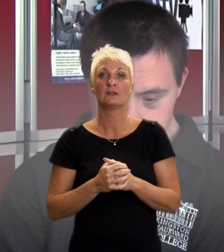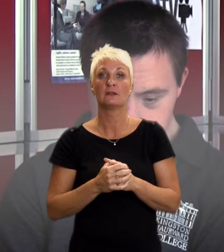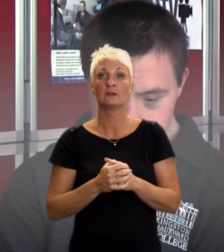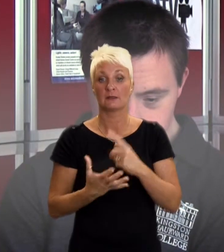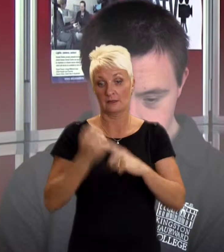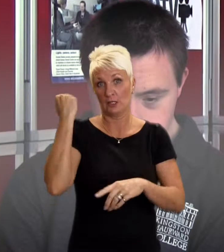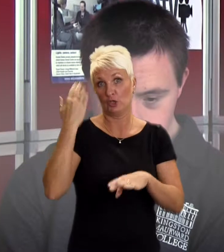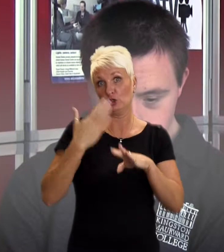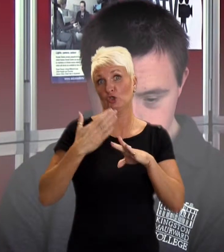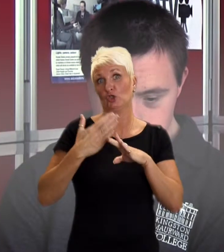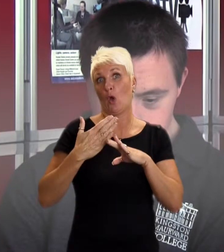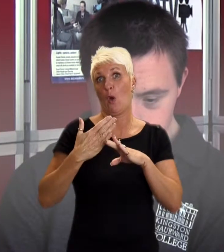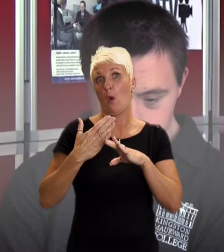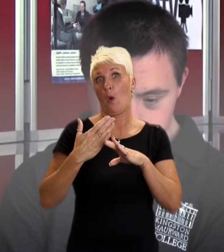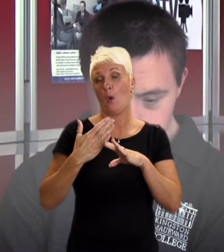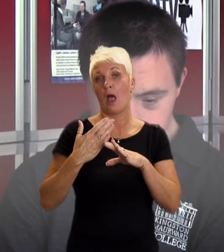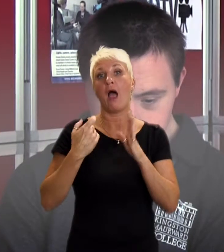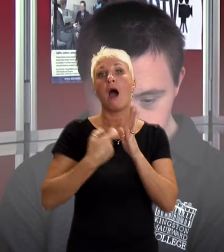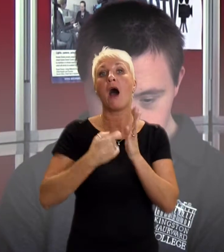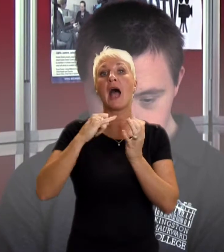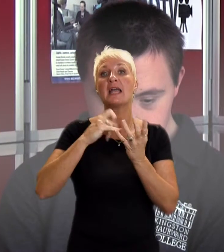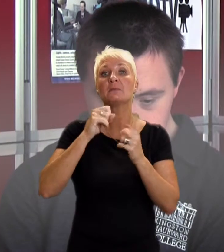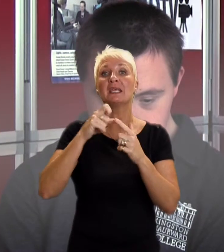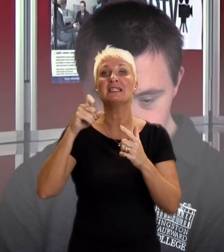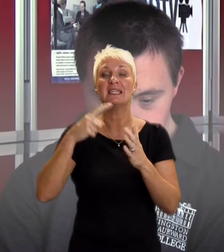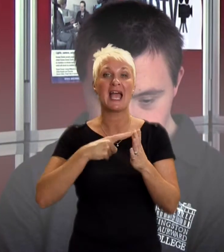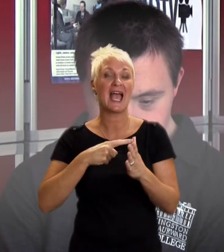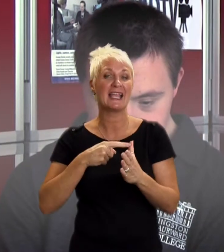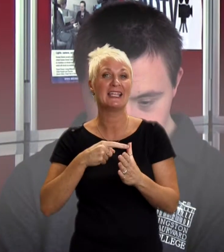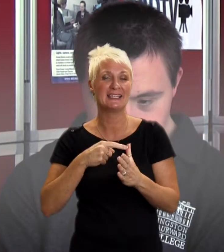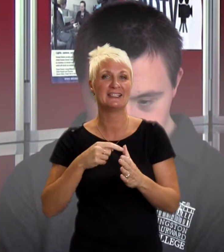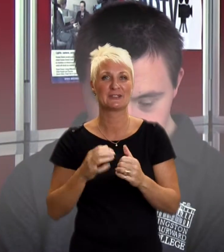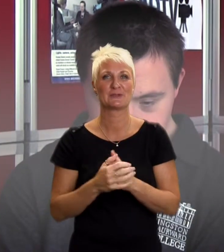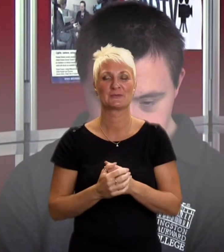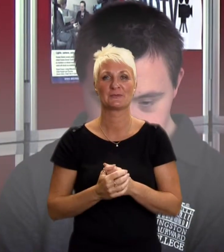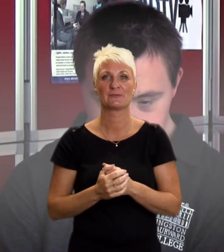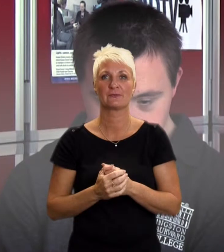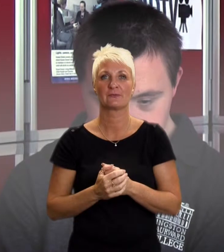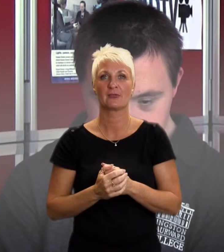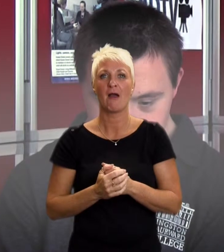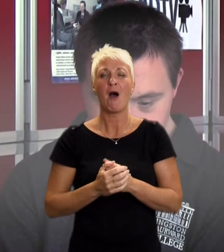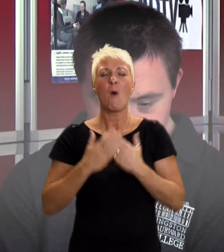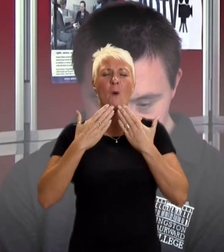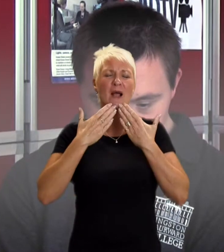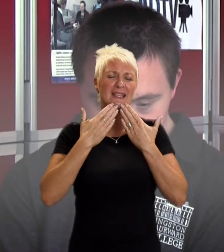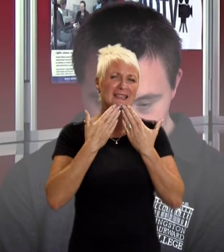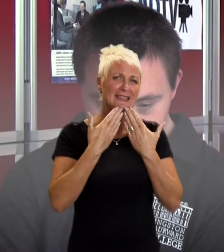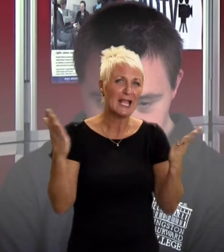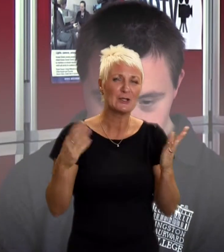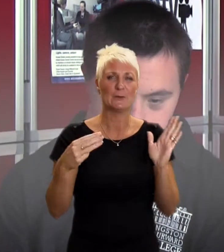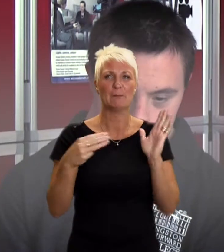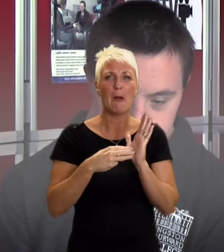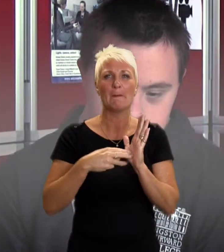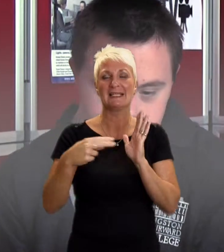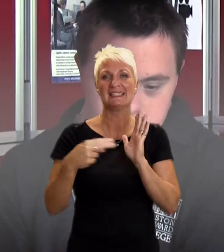job like doing the RPCA and big thank you to my mum